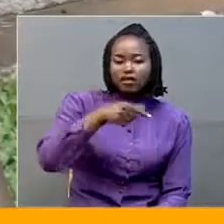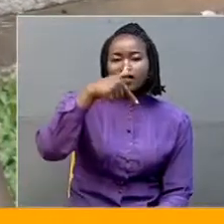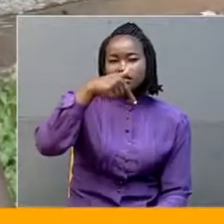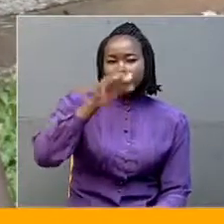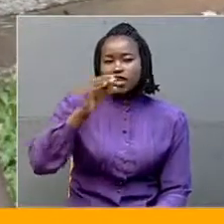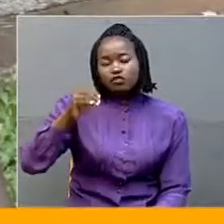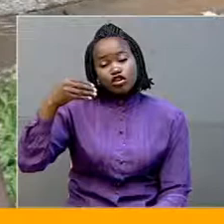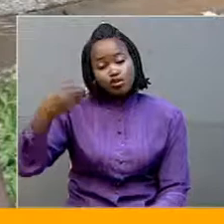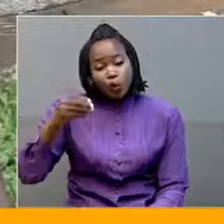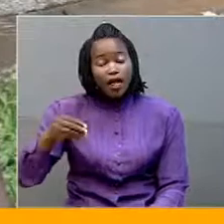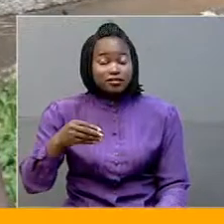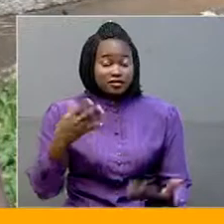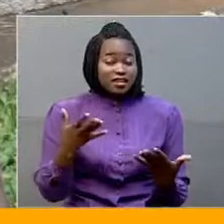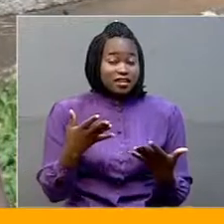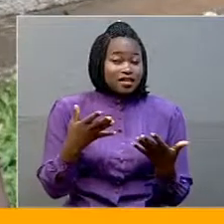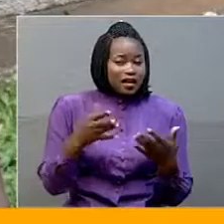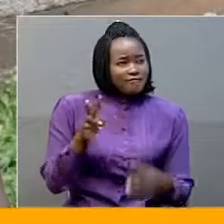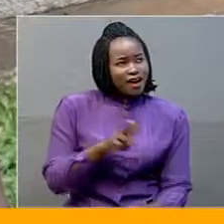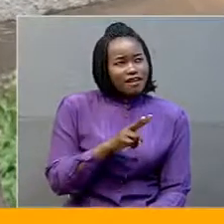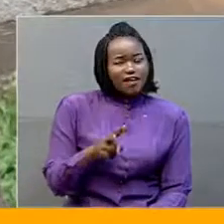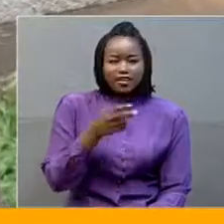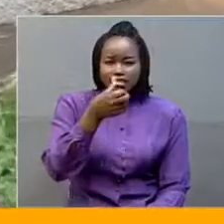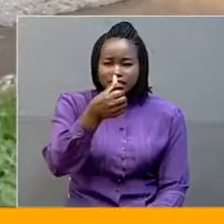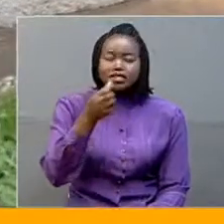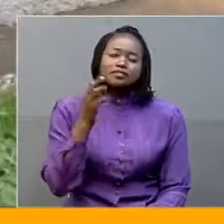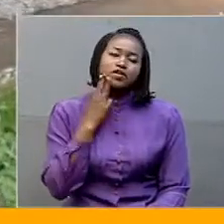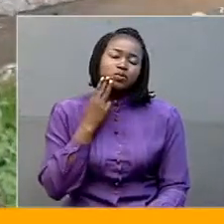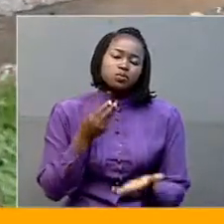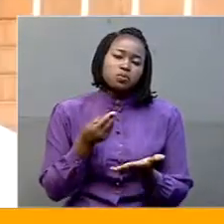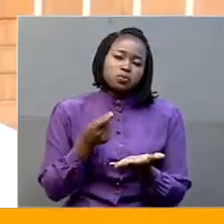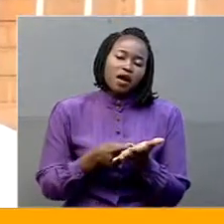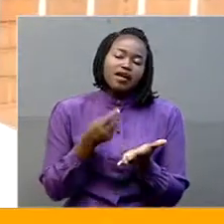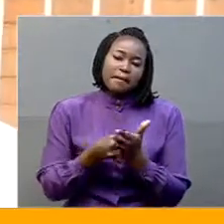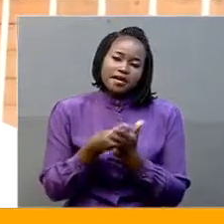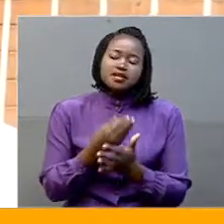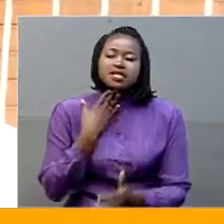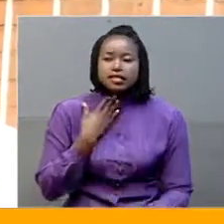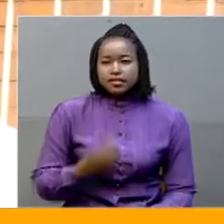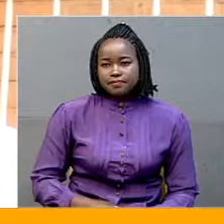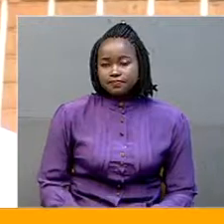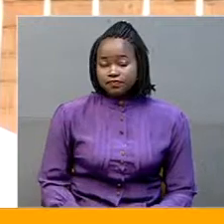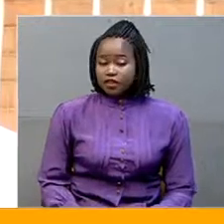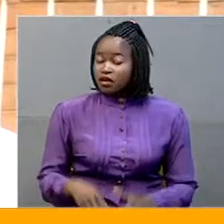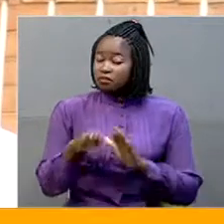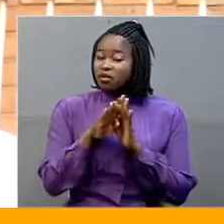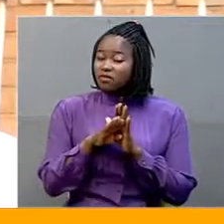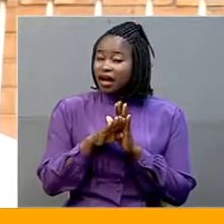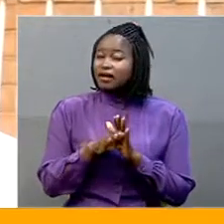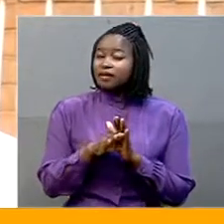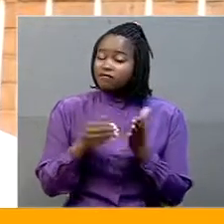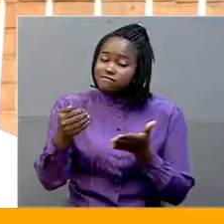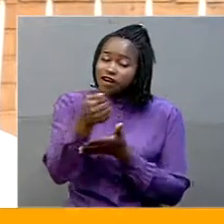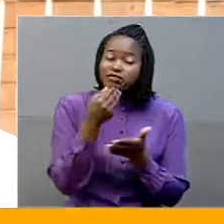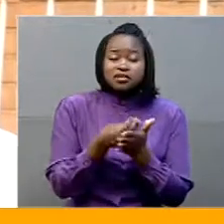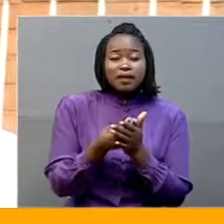which translates to over 6 million shillings. We started this campaign a long time ago. We